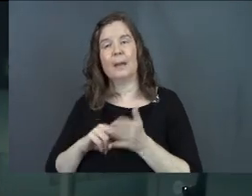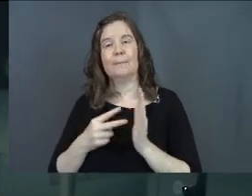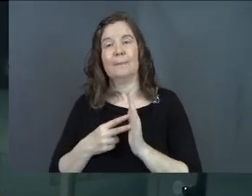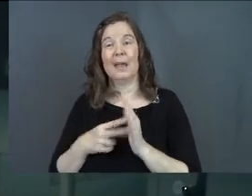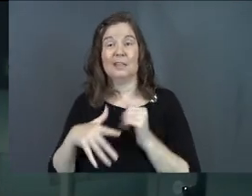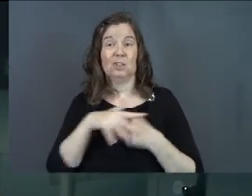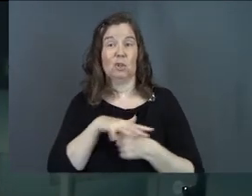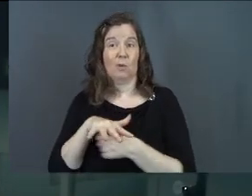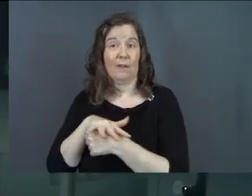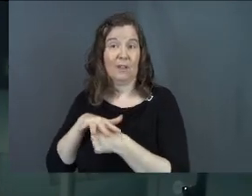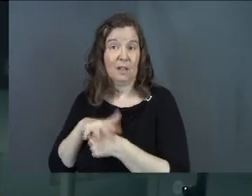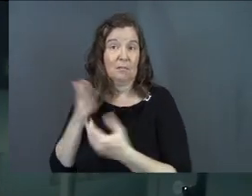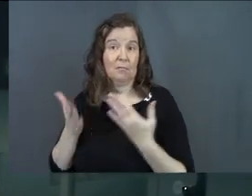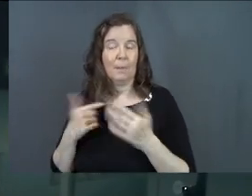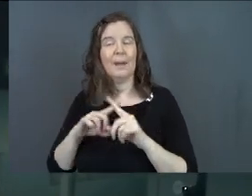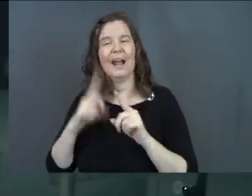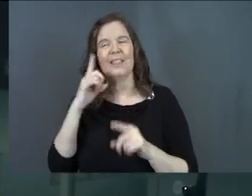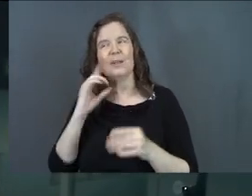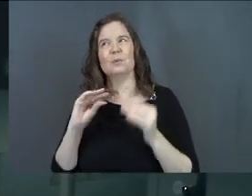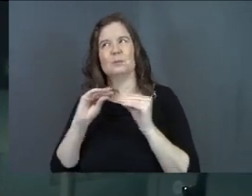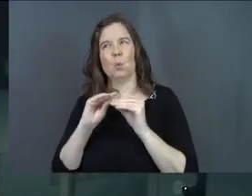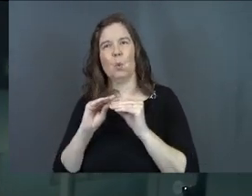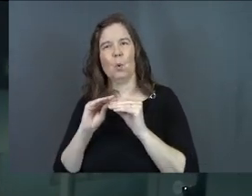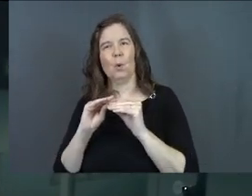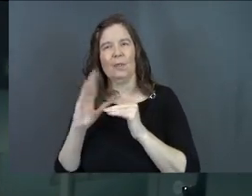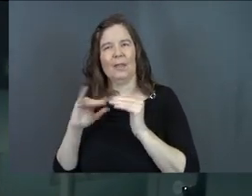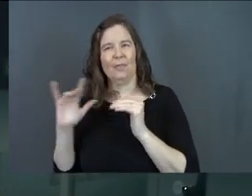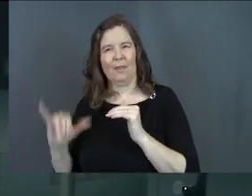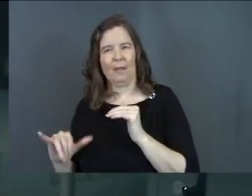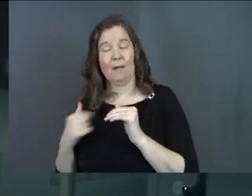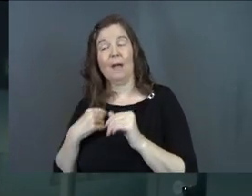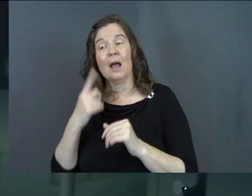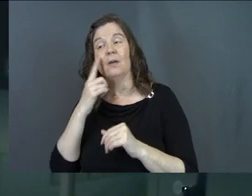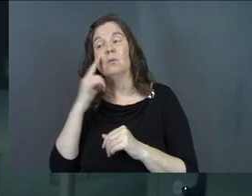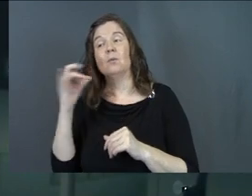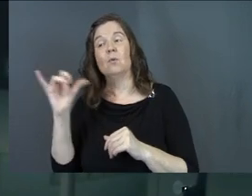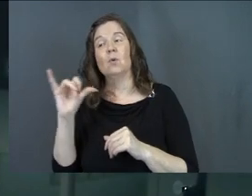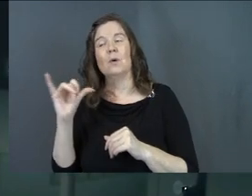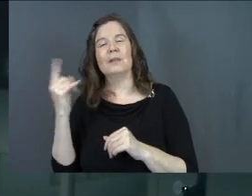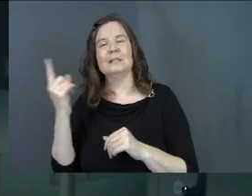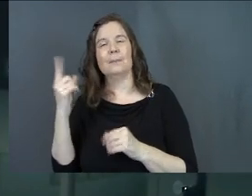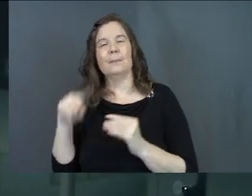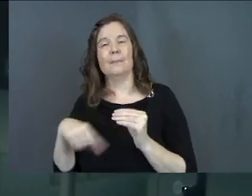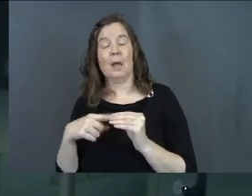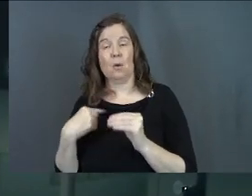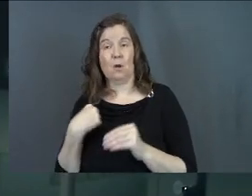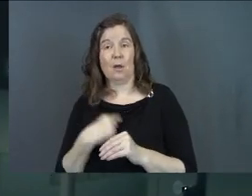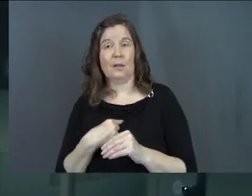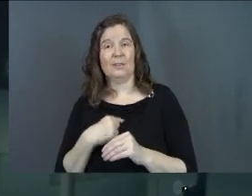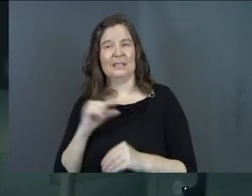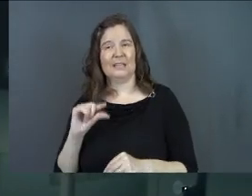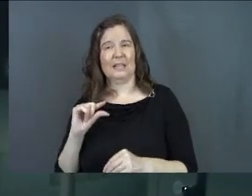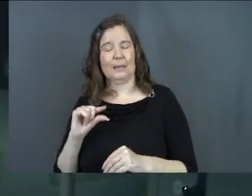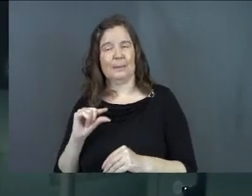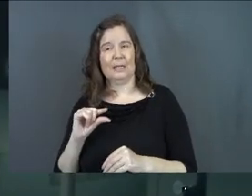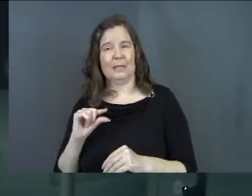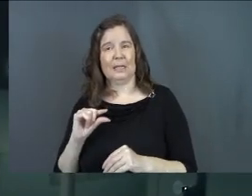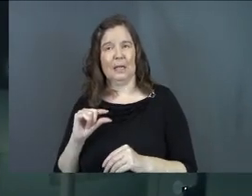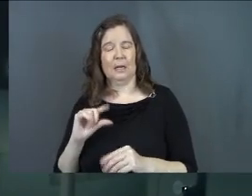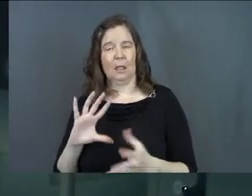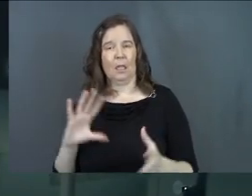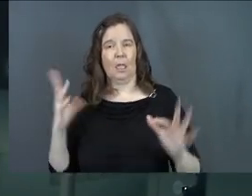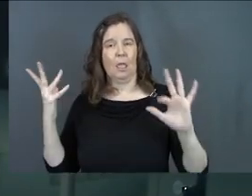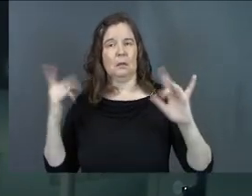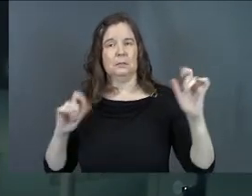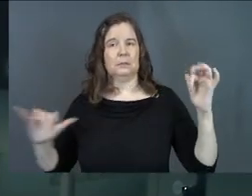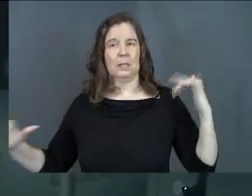meant geographically, but I think it was more than that. I think there's something about us that's a bit scattered right